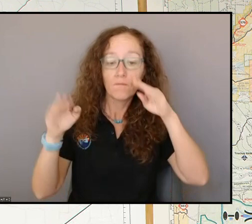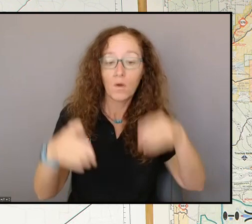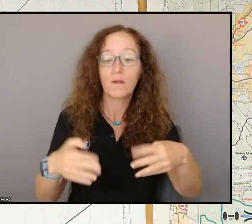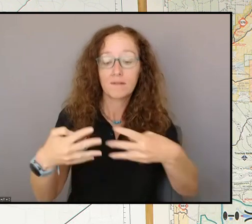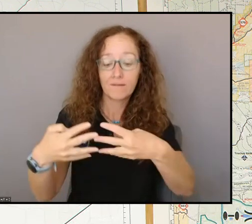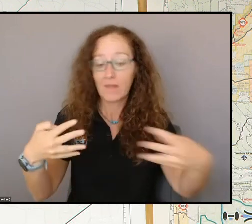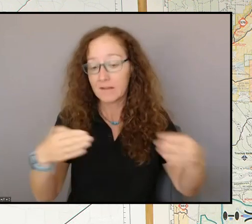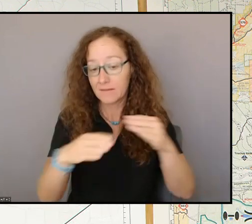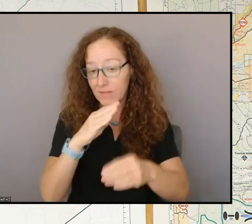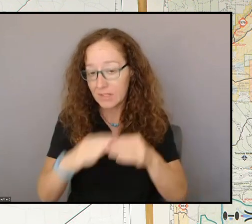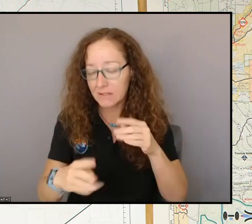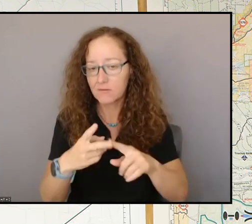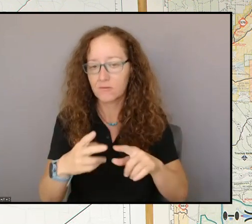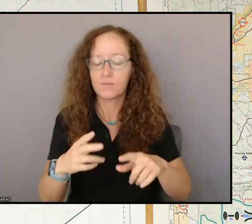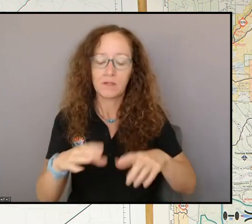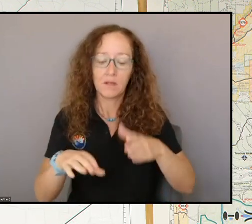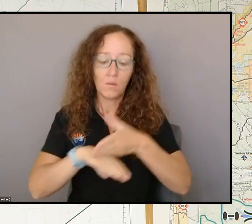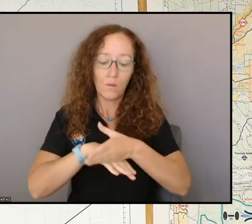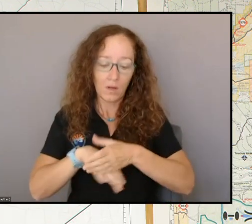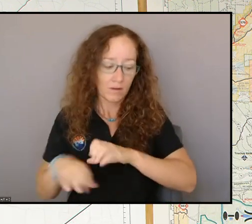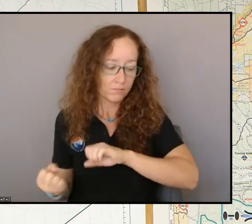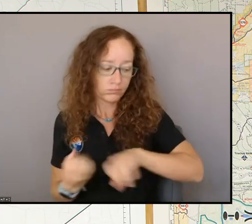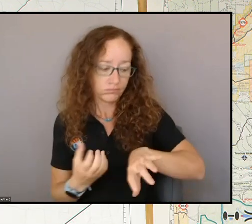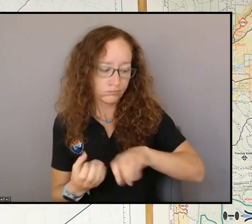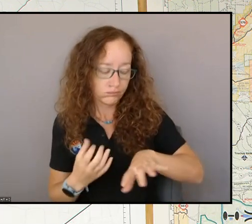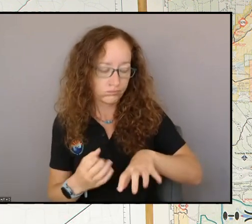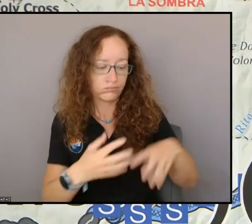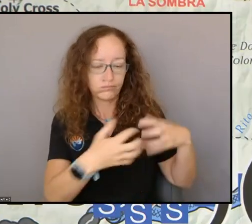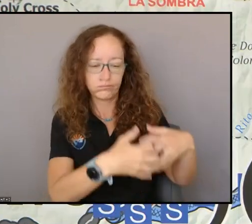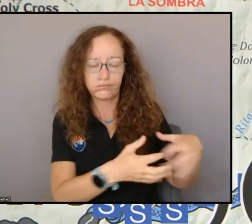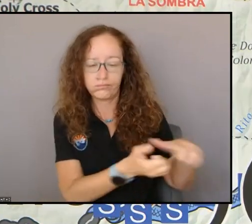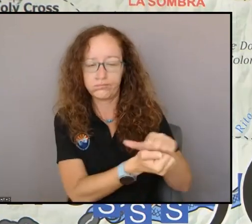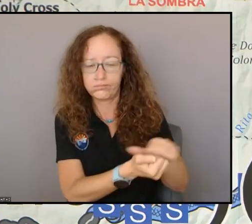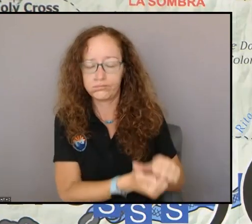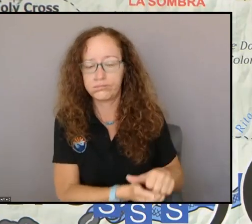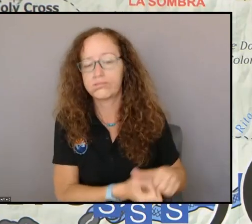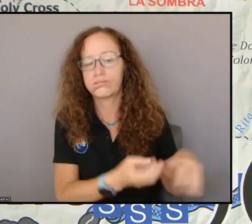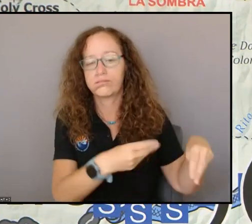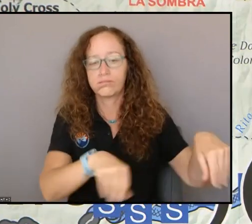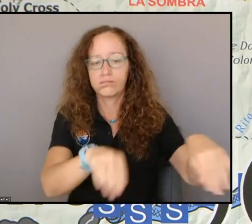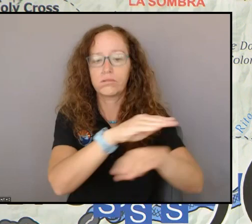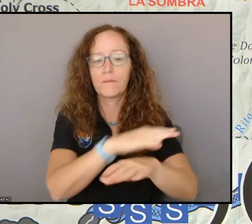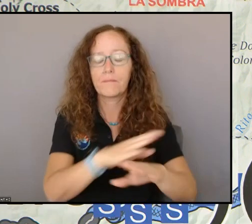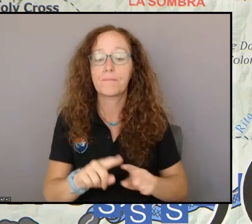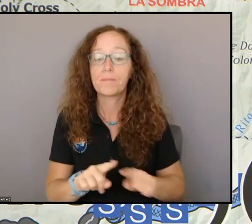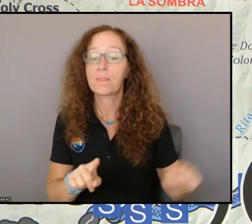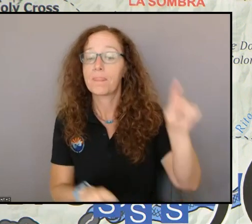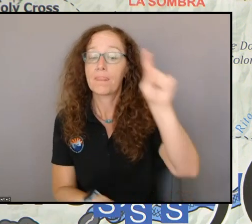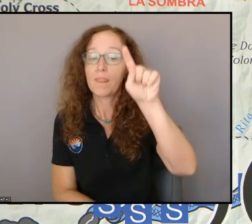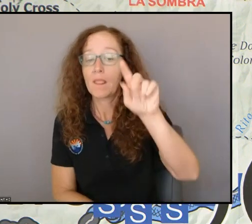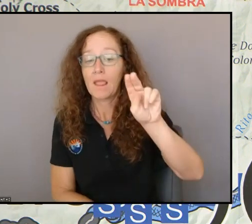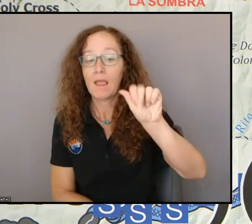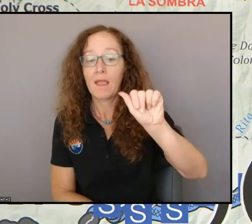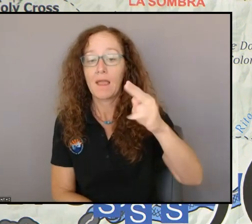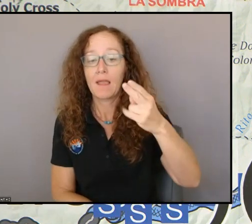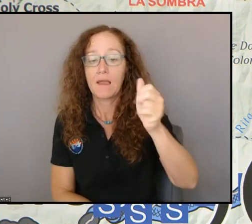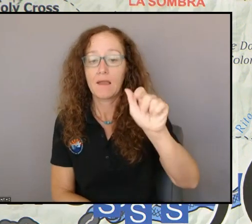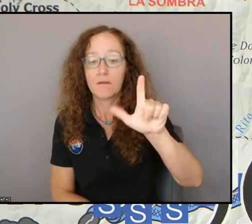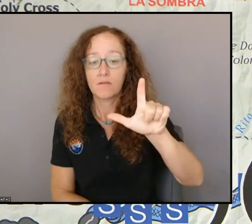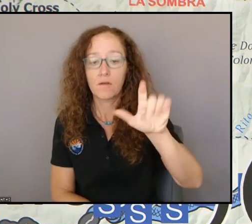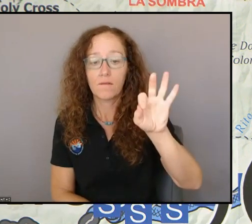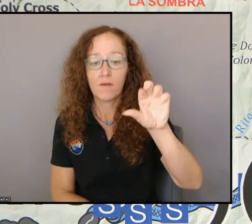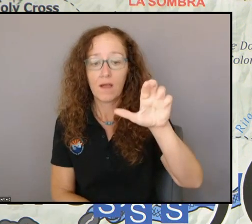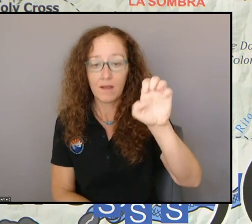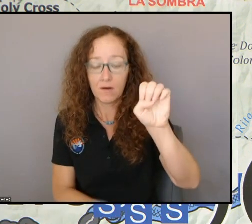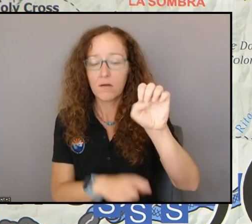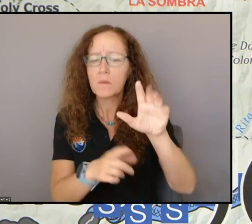the north we have a small crew working out of Angel Fire and really what they're doing is is repairing some of